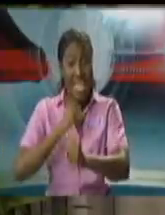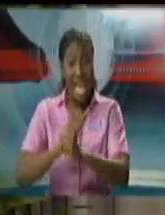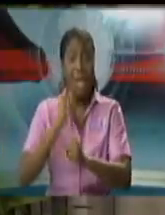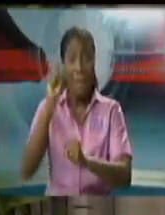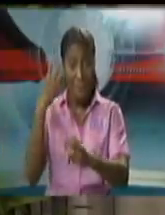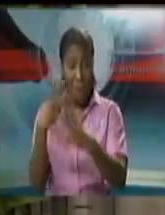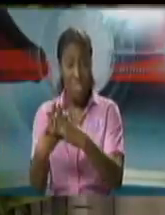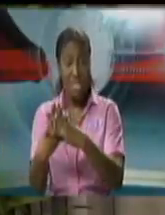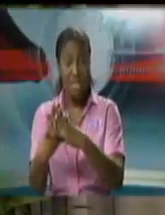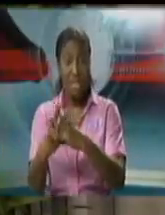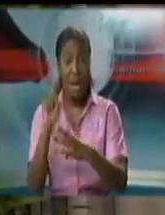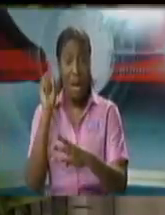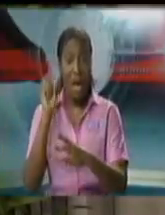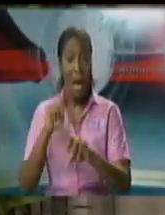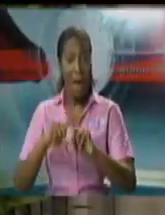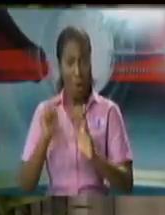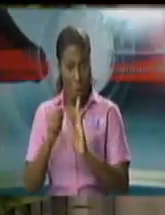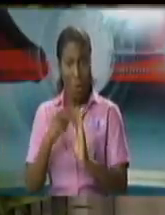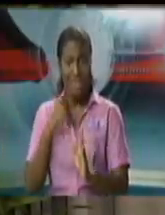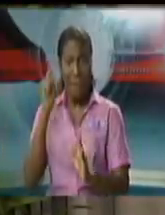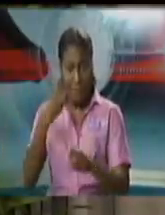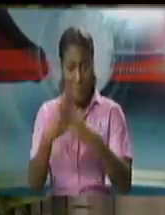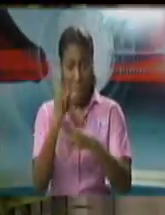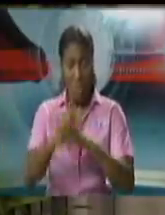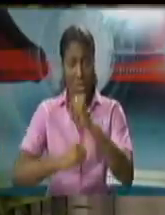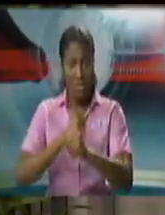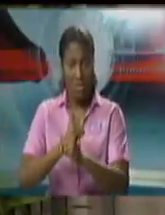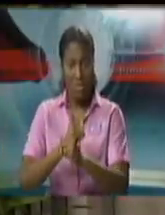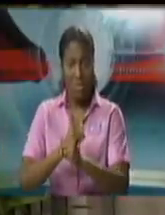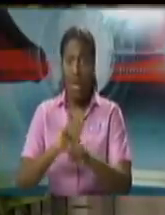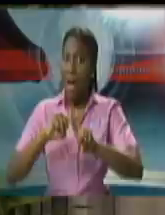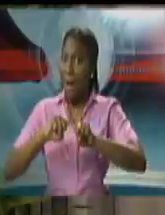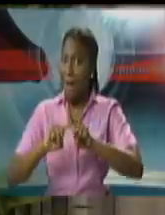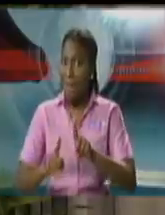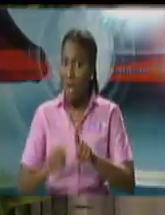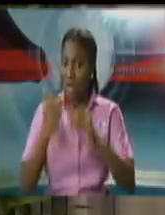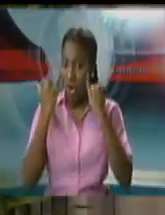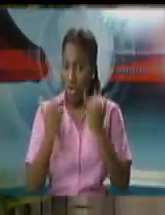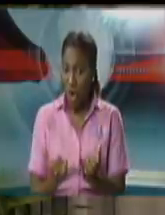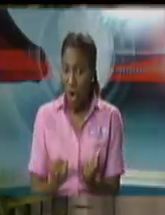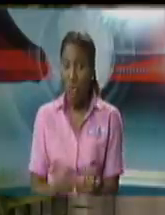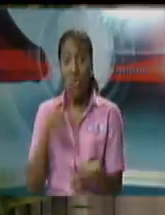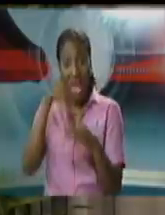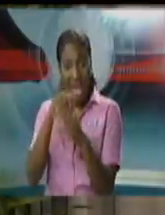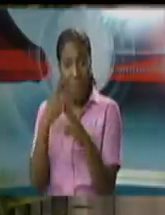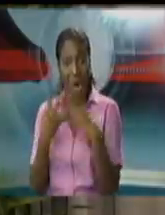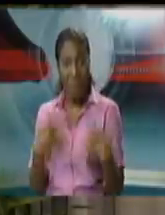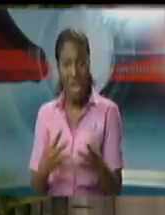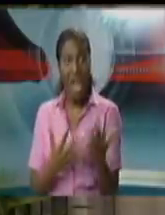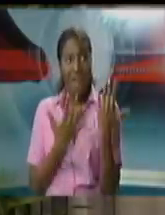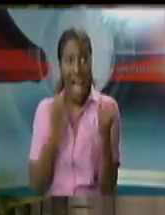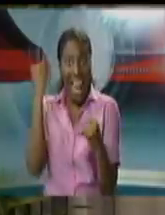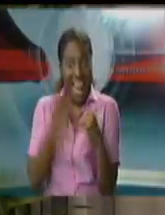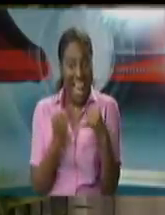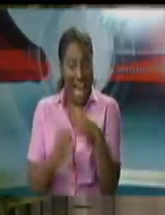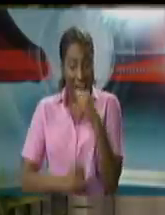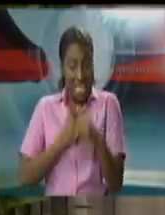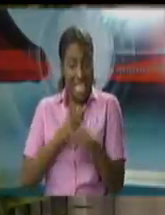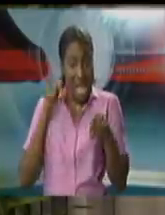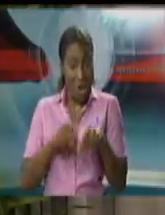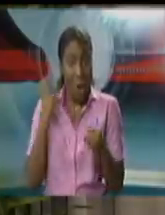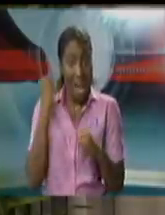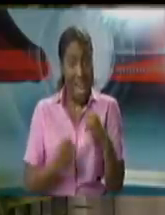exception is that you're now into your final year of tomb and we are looking at that